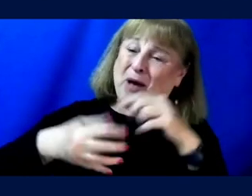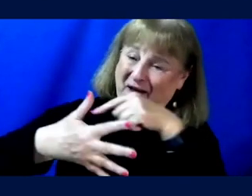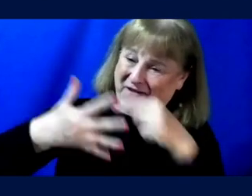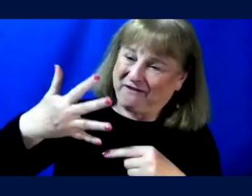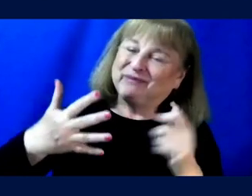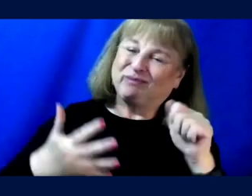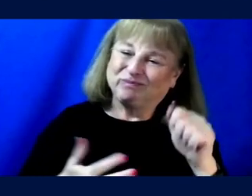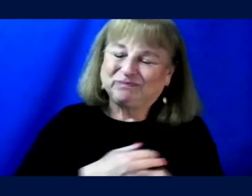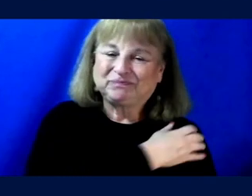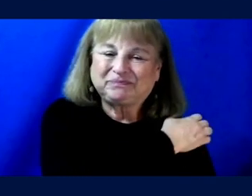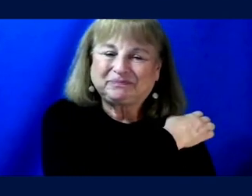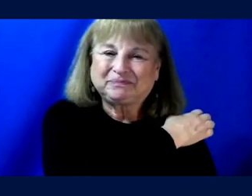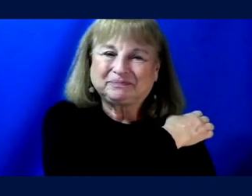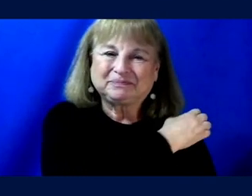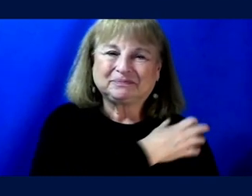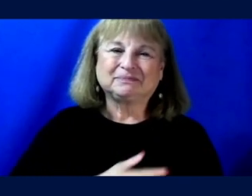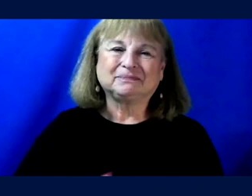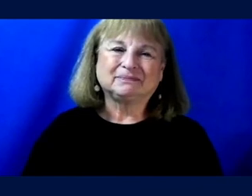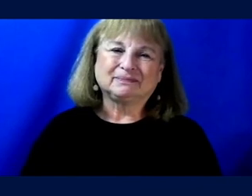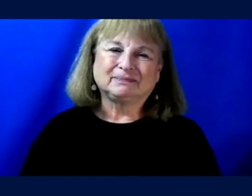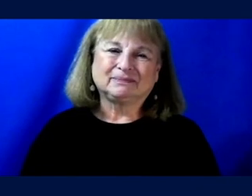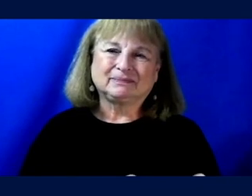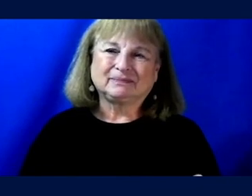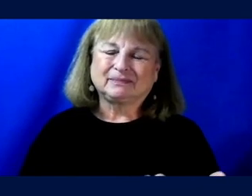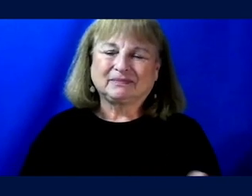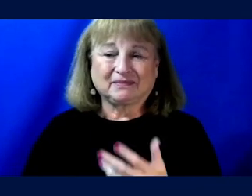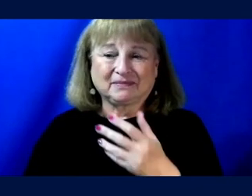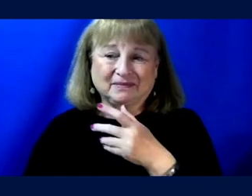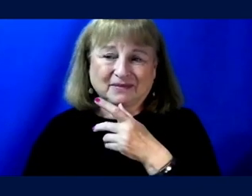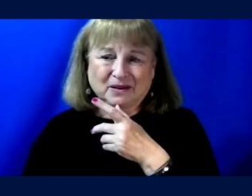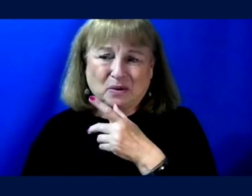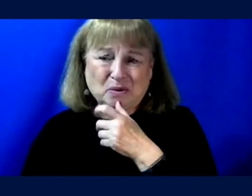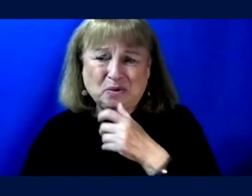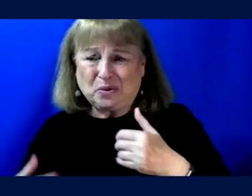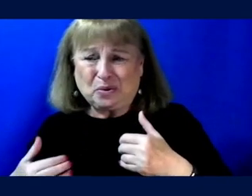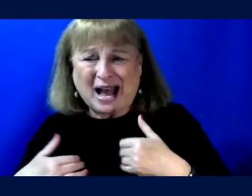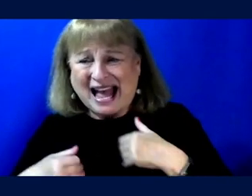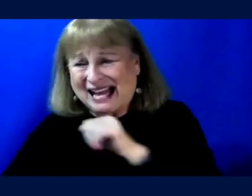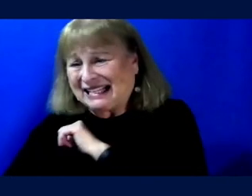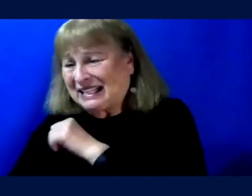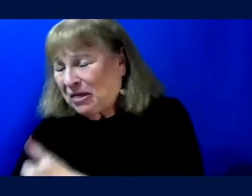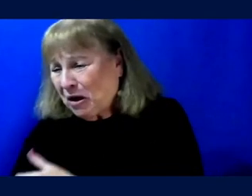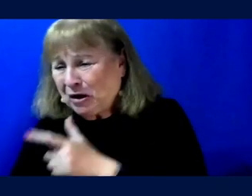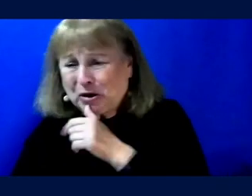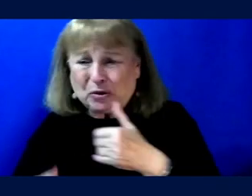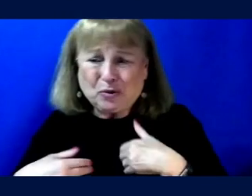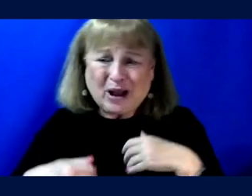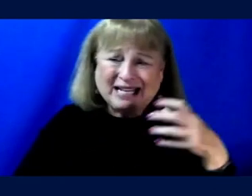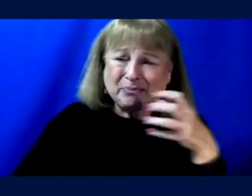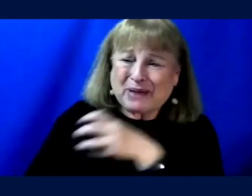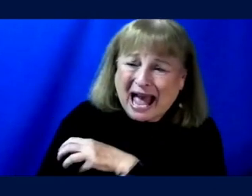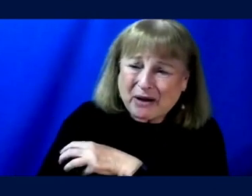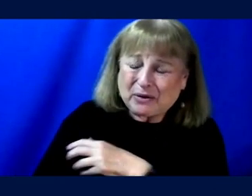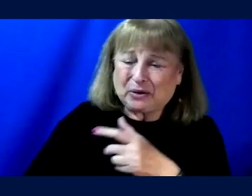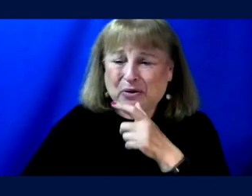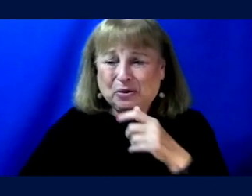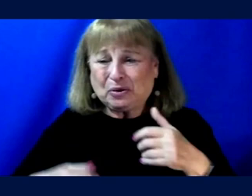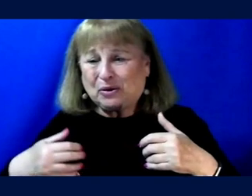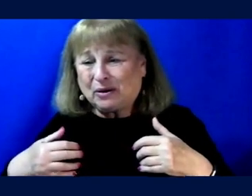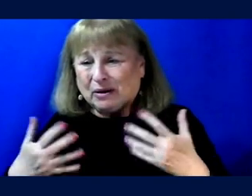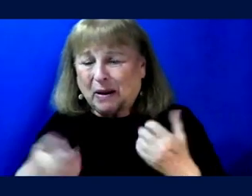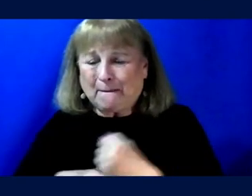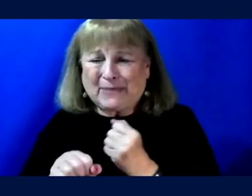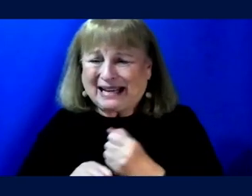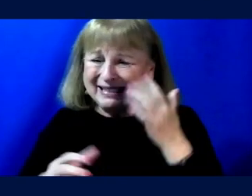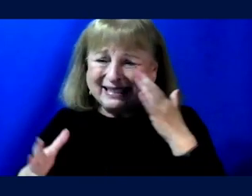would say there's, uh, you know, who, who has authority and who has power and who has, uh, who